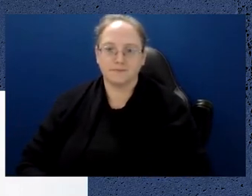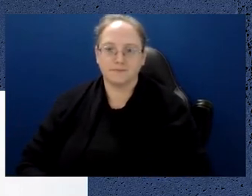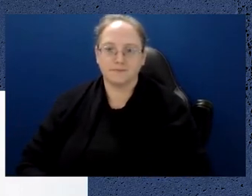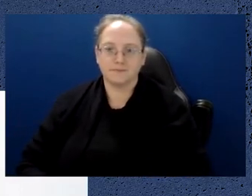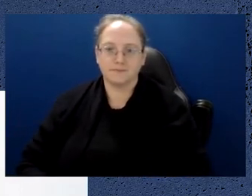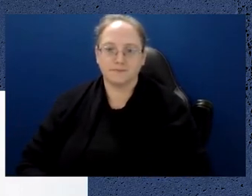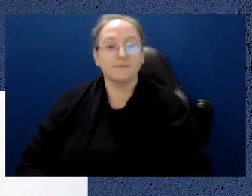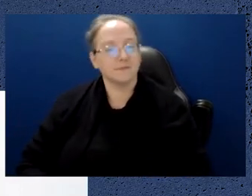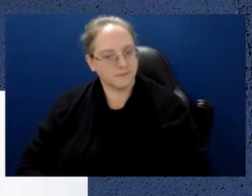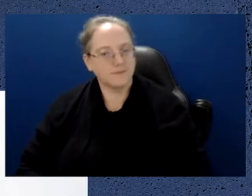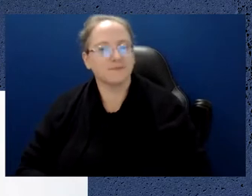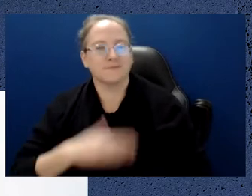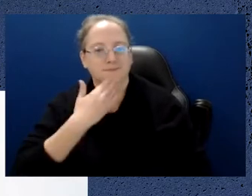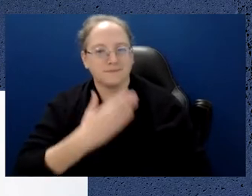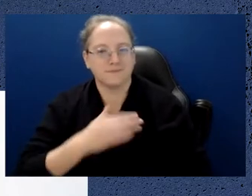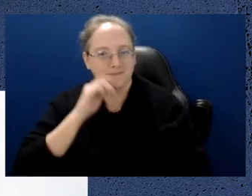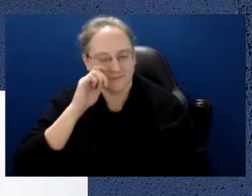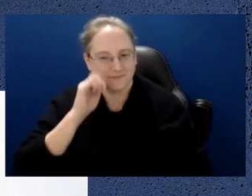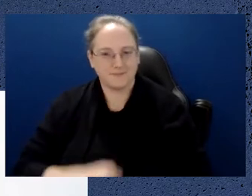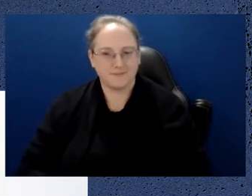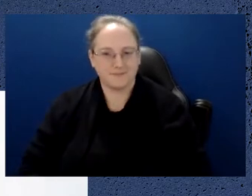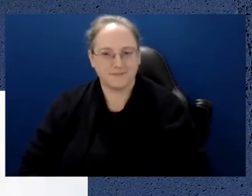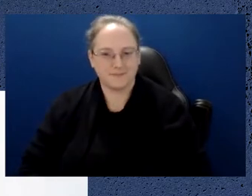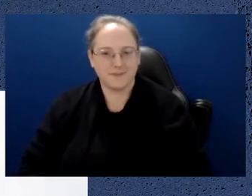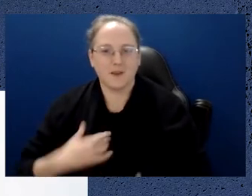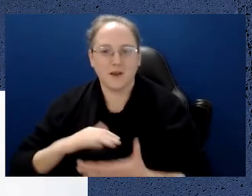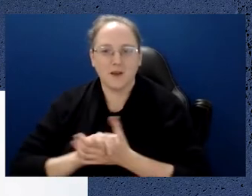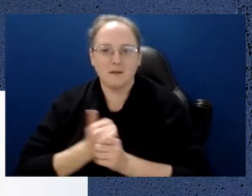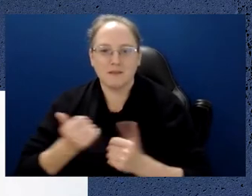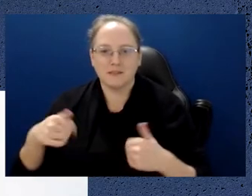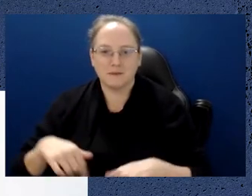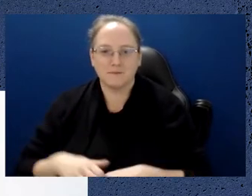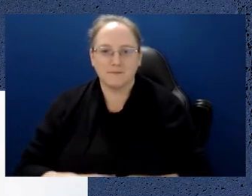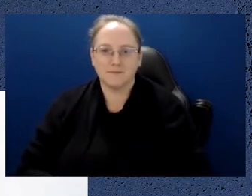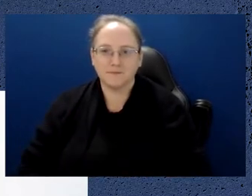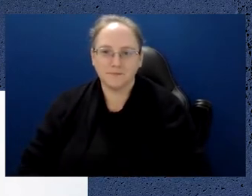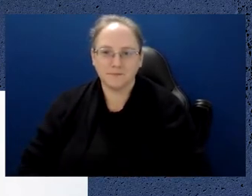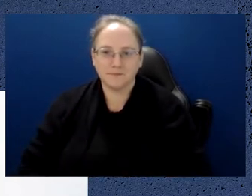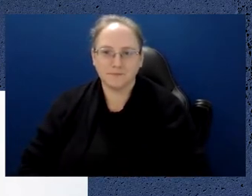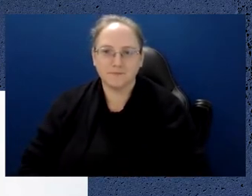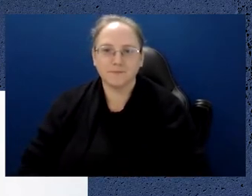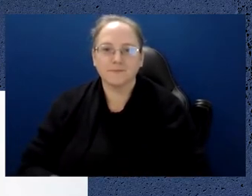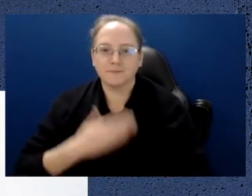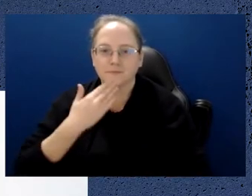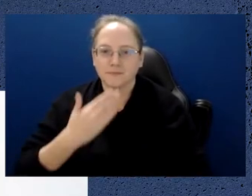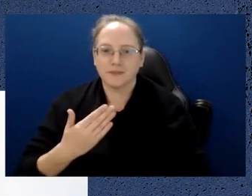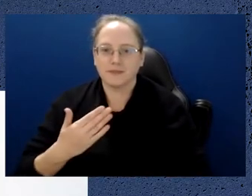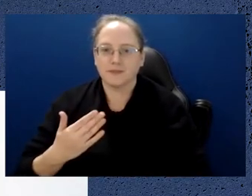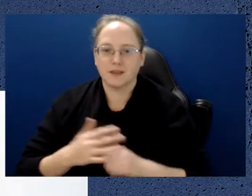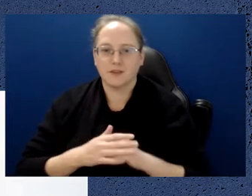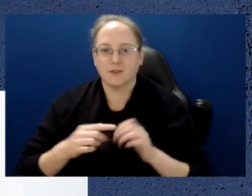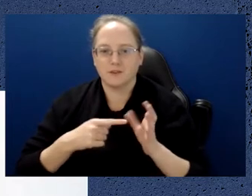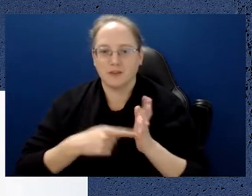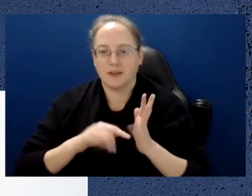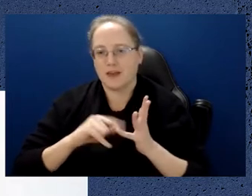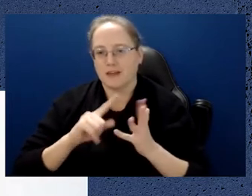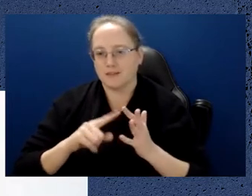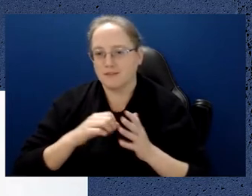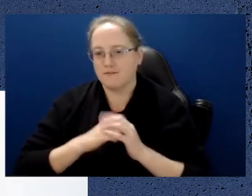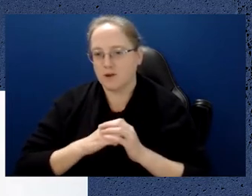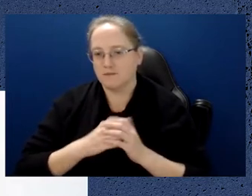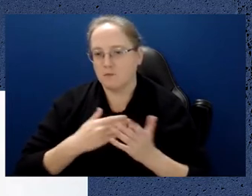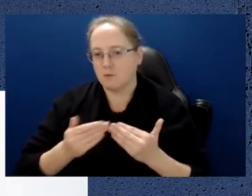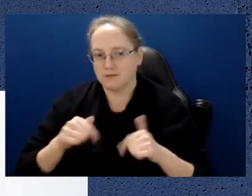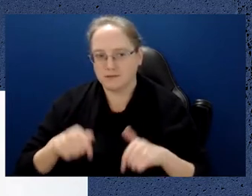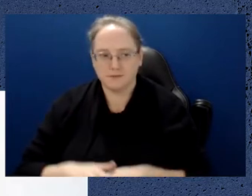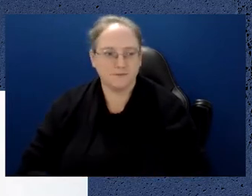Thank you very much. It's a pleasure to be here. And thank you to our ATSI friends for organizing this.